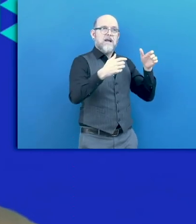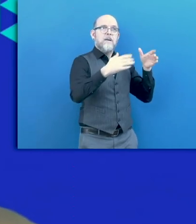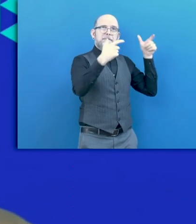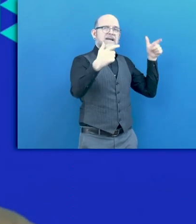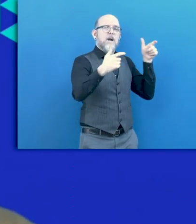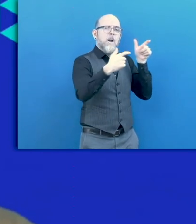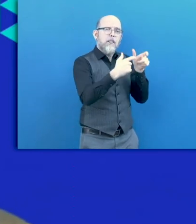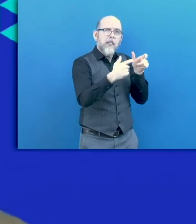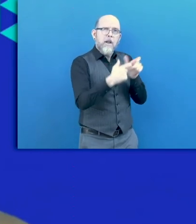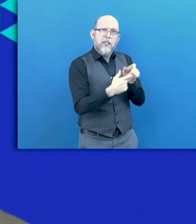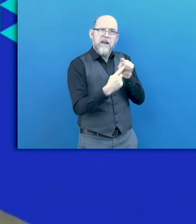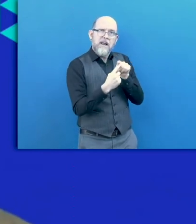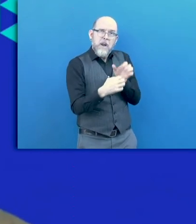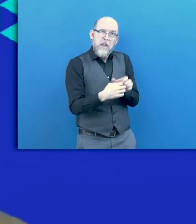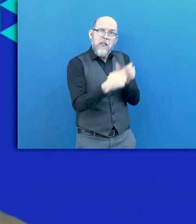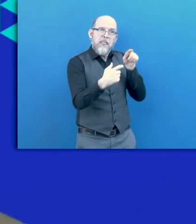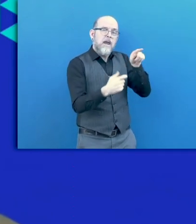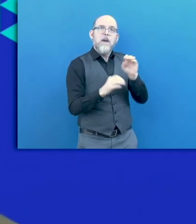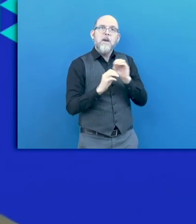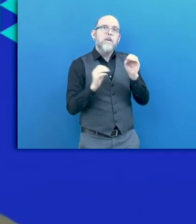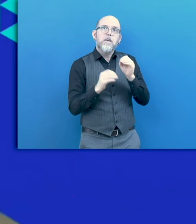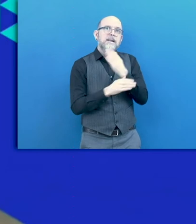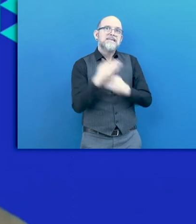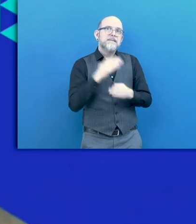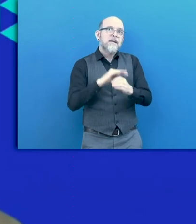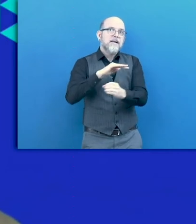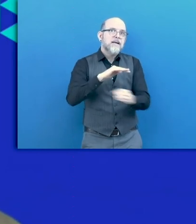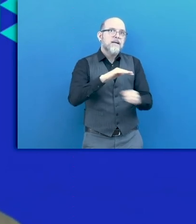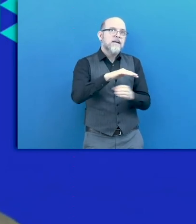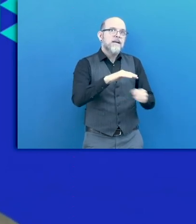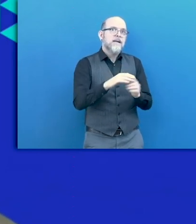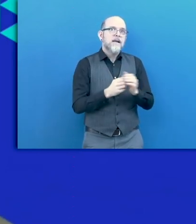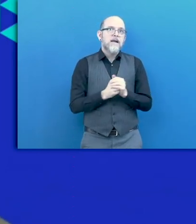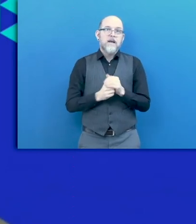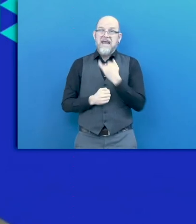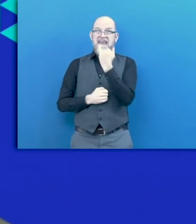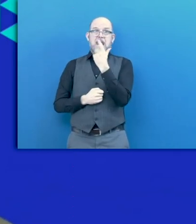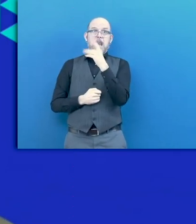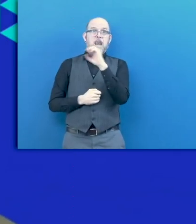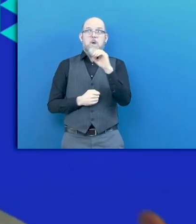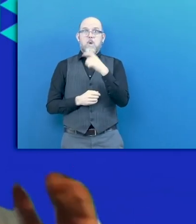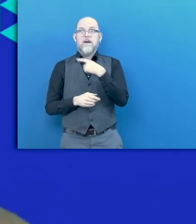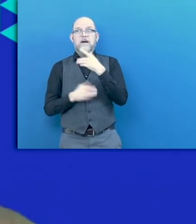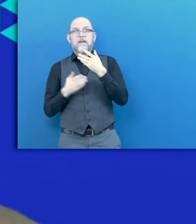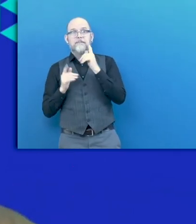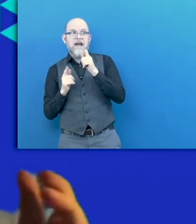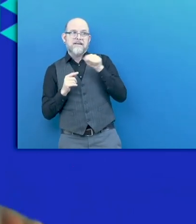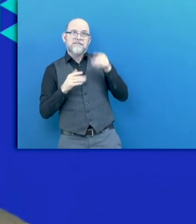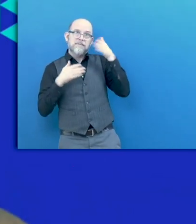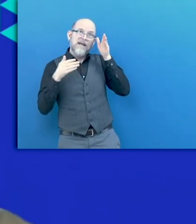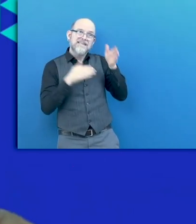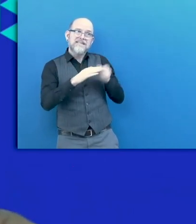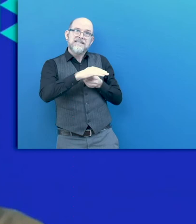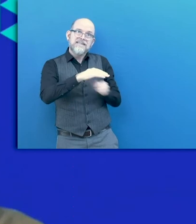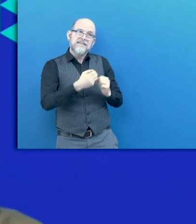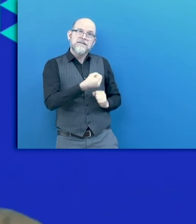generators, and we are not often able to support them adequately. So this is the first area on which I have focused quite significantly, because we do a